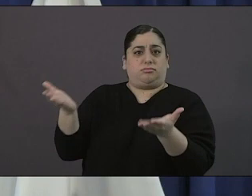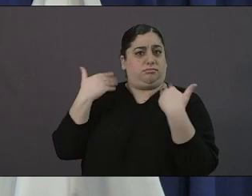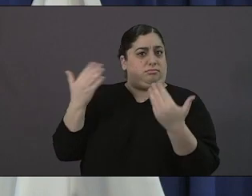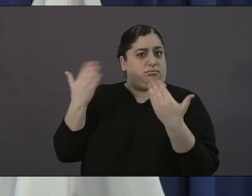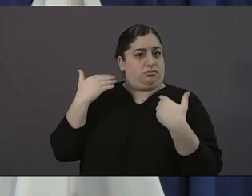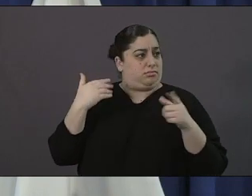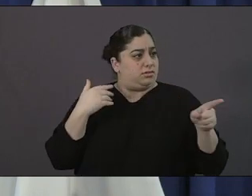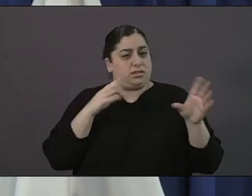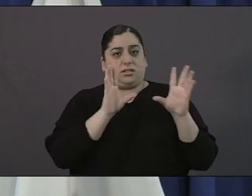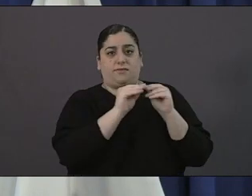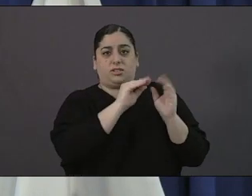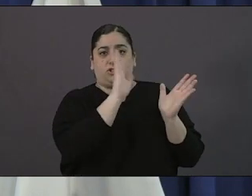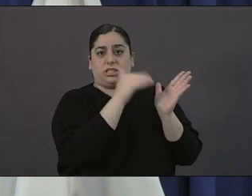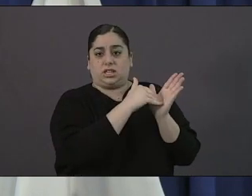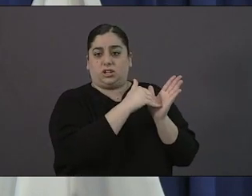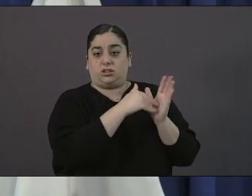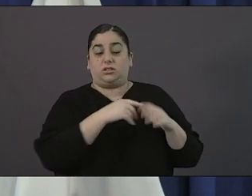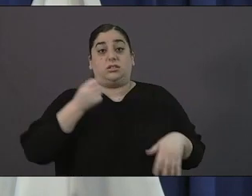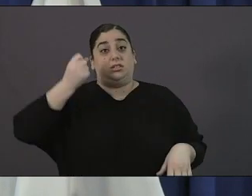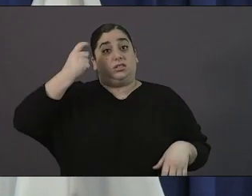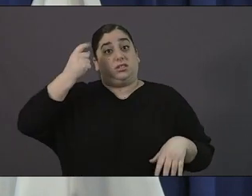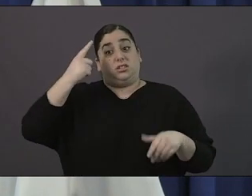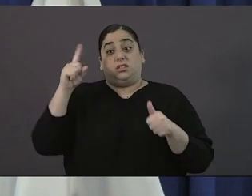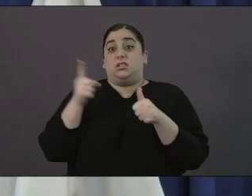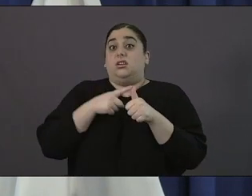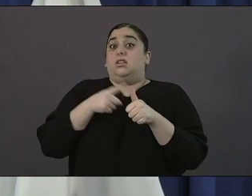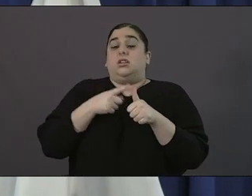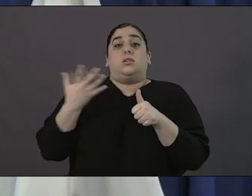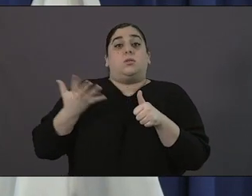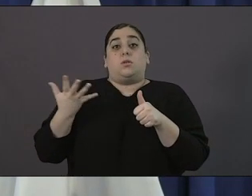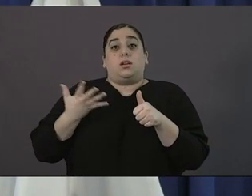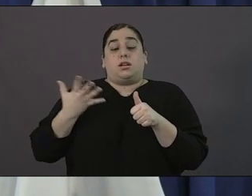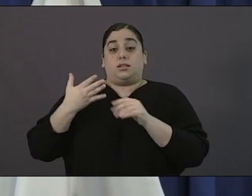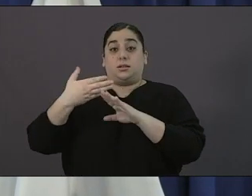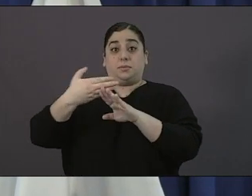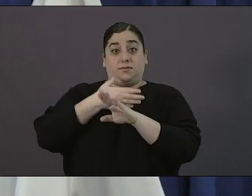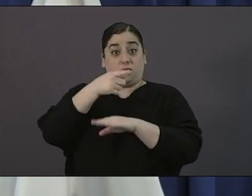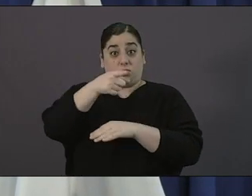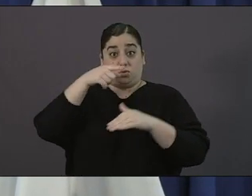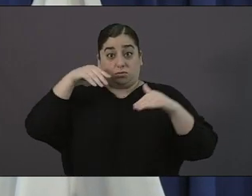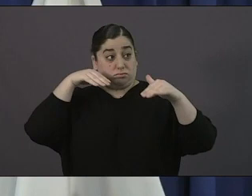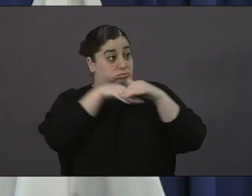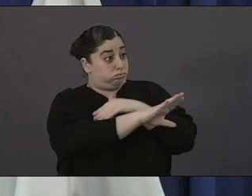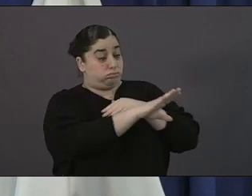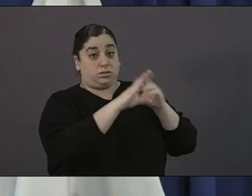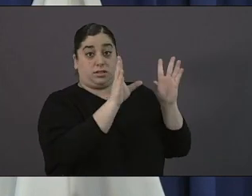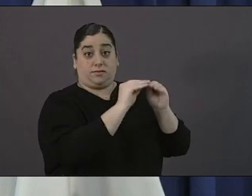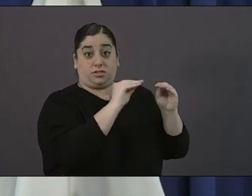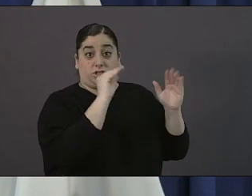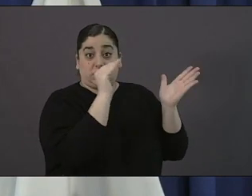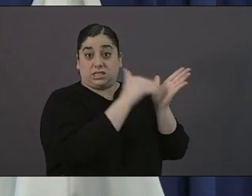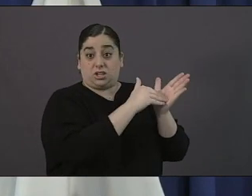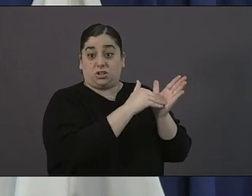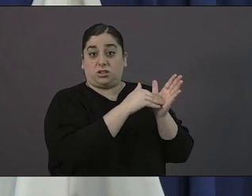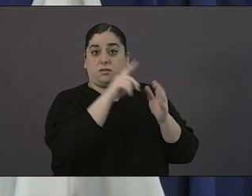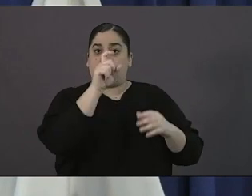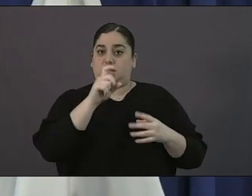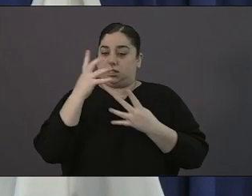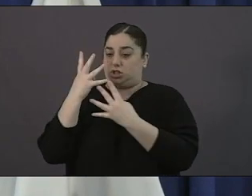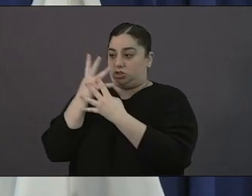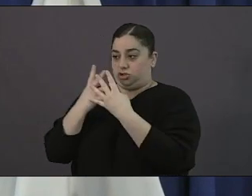happening there because it's incredibly important everybody who comes into the convention center everybody is screened for any illness